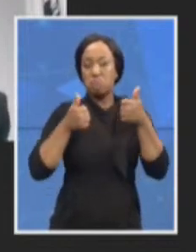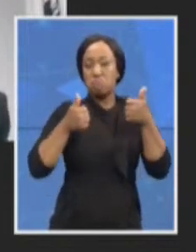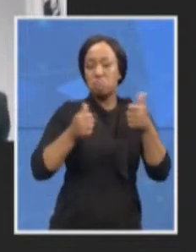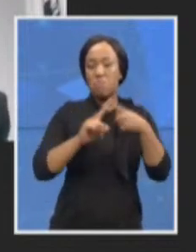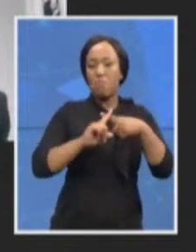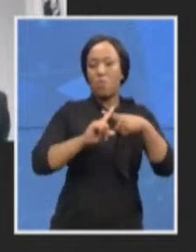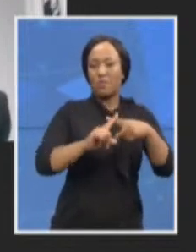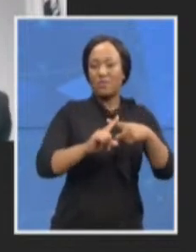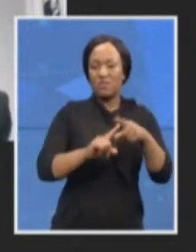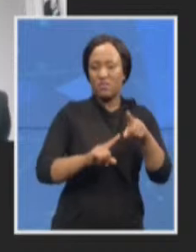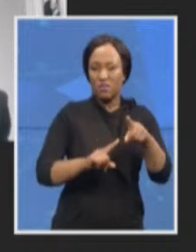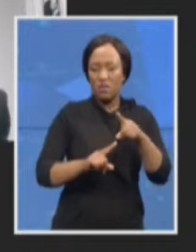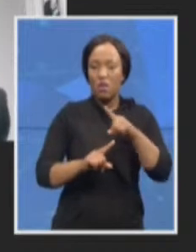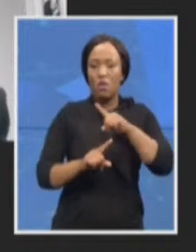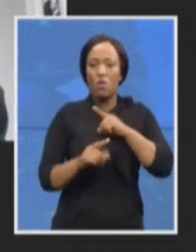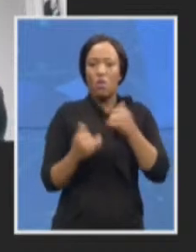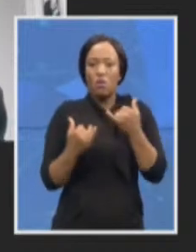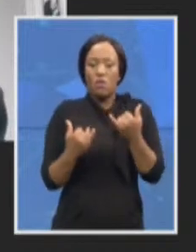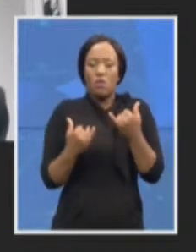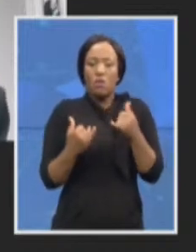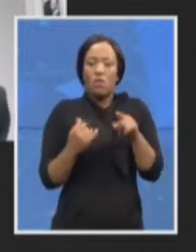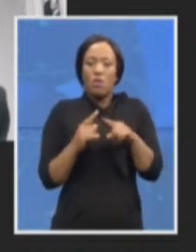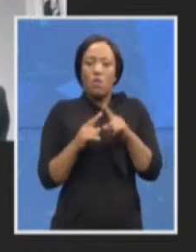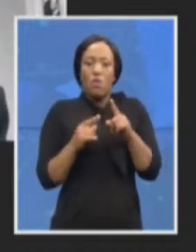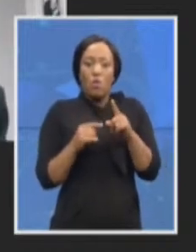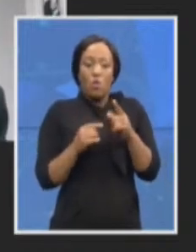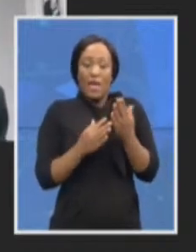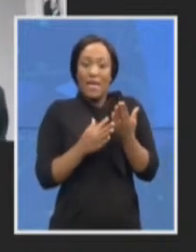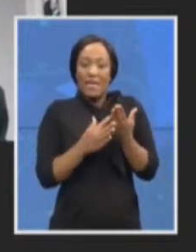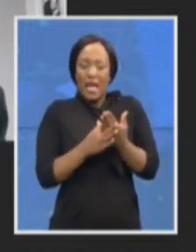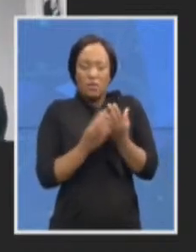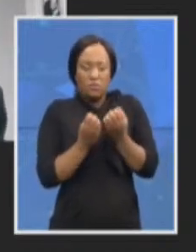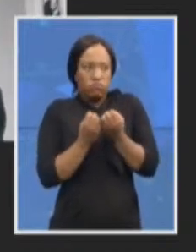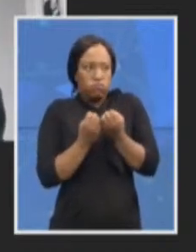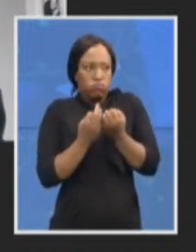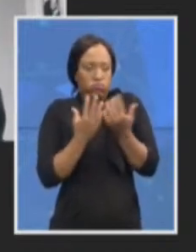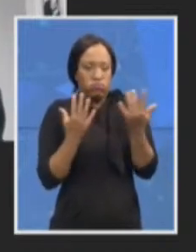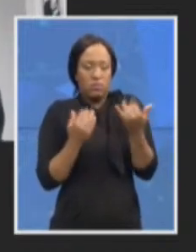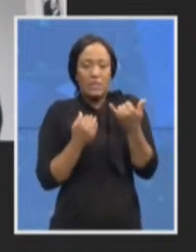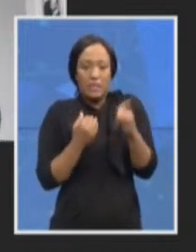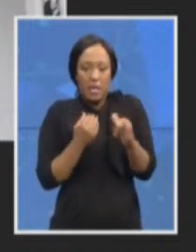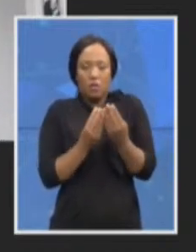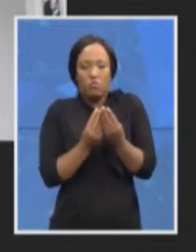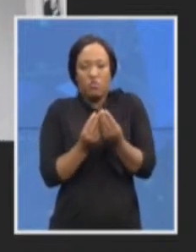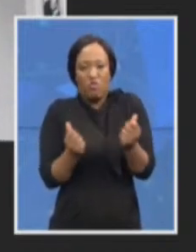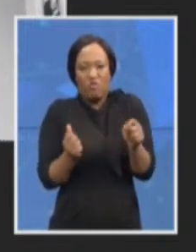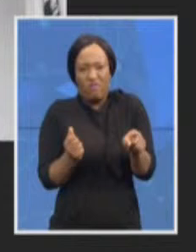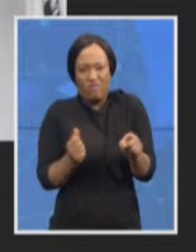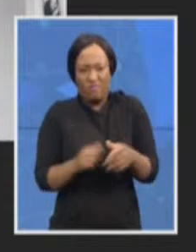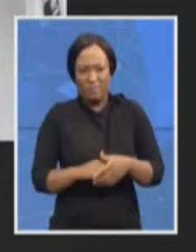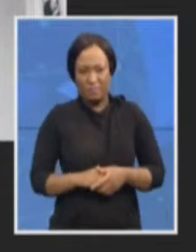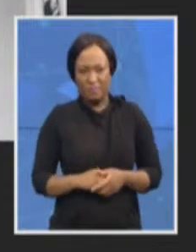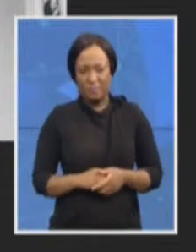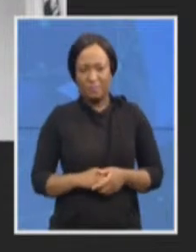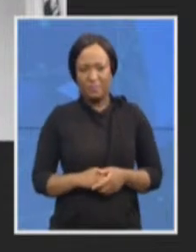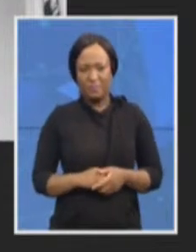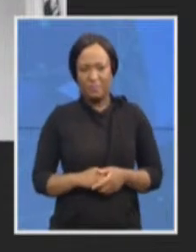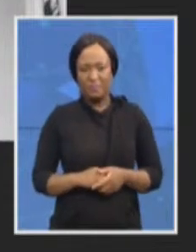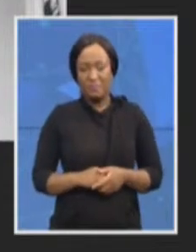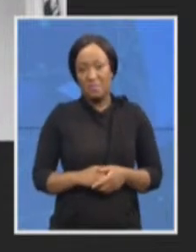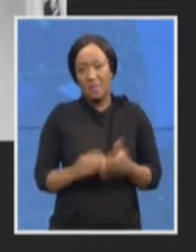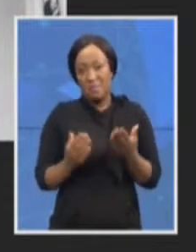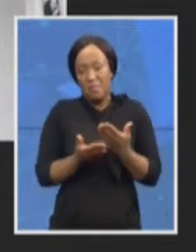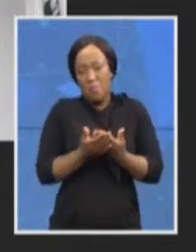Estina cases with so many cases yet to be launched, might actually be something that is potentially adverse to the ID's work.